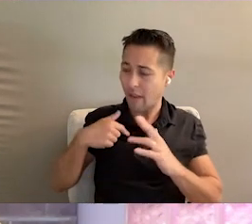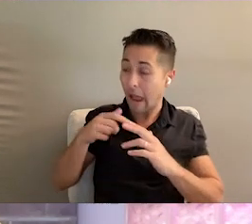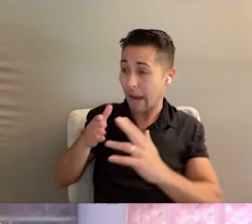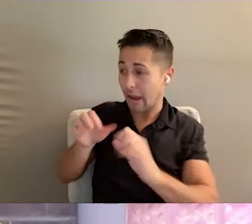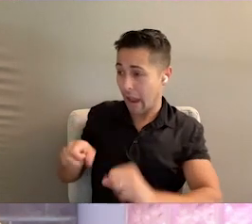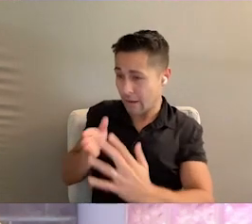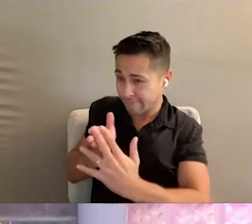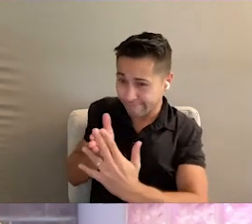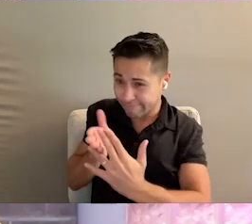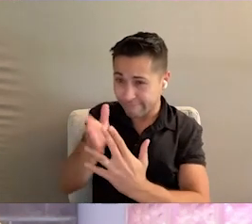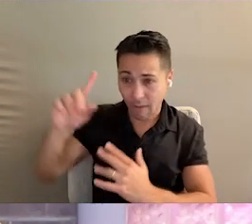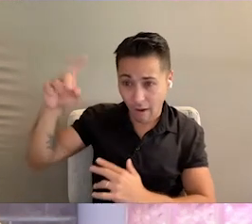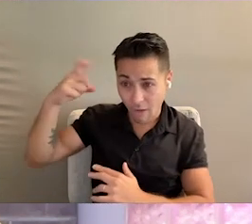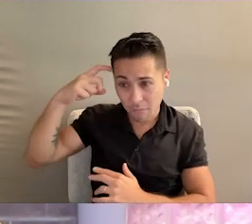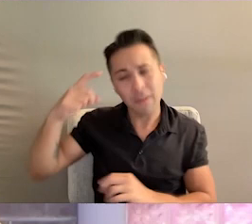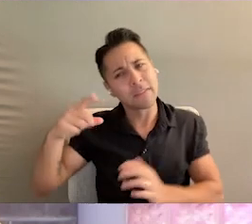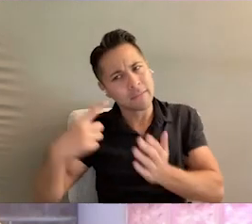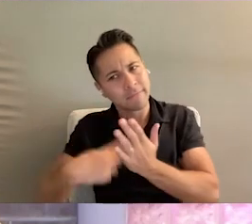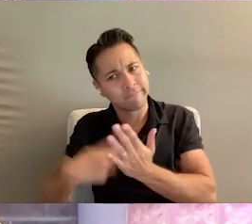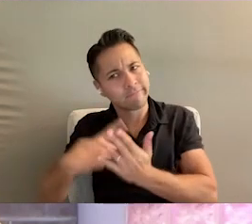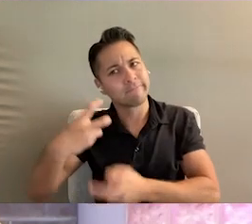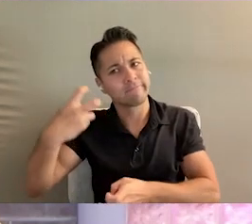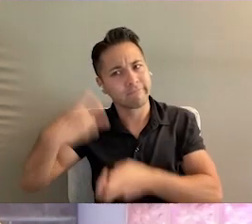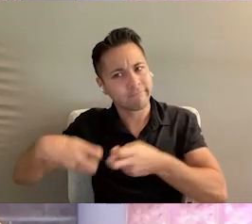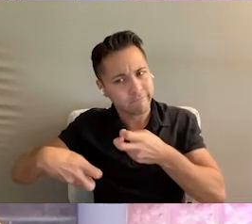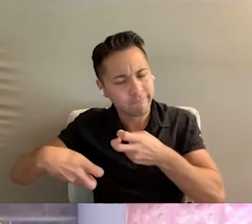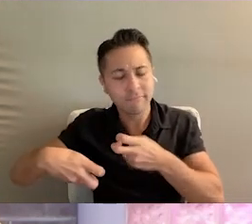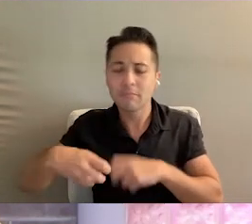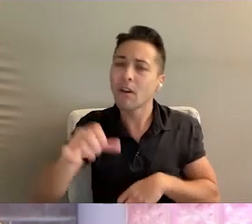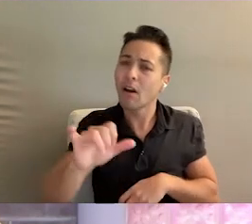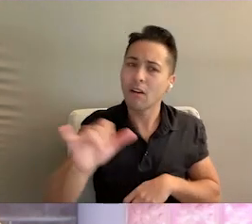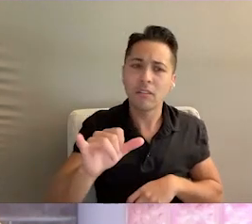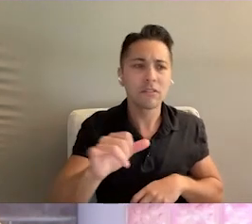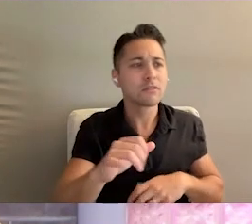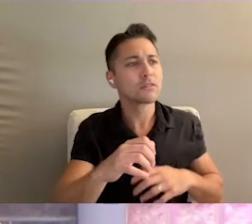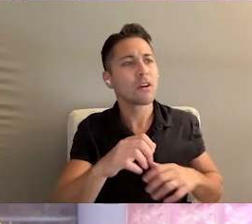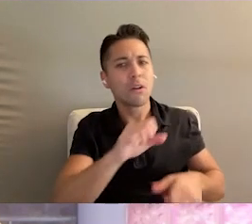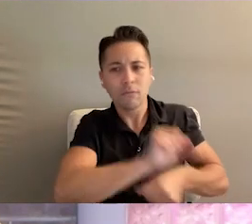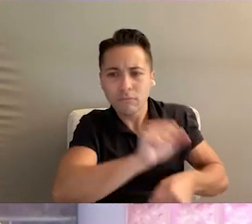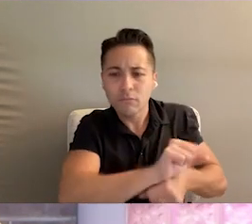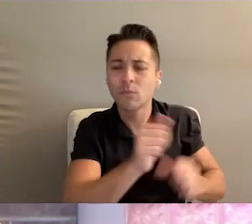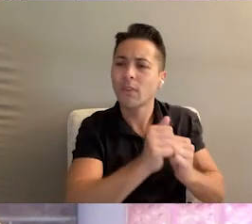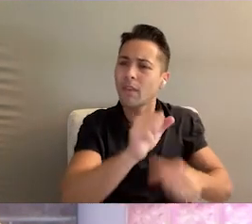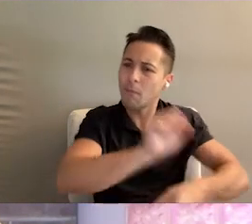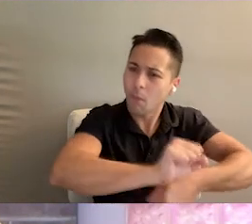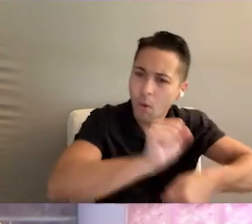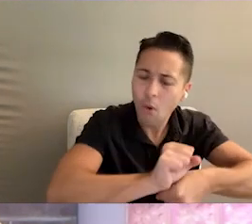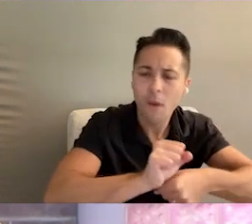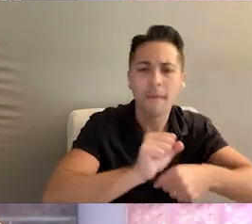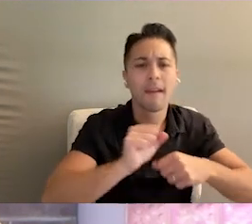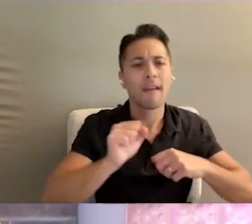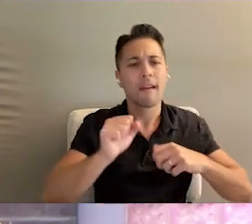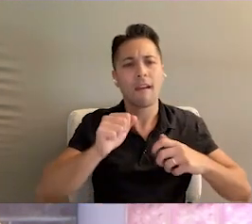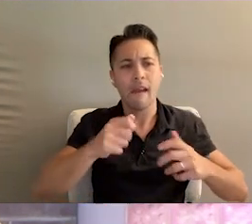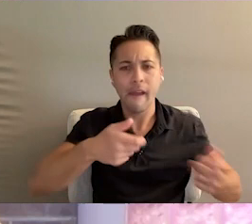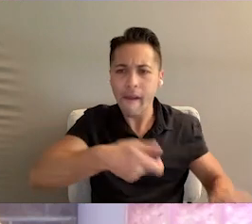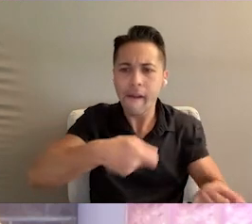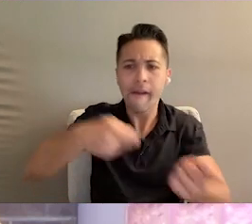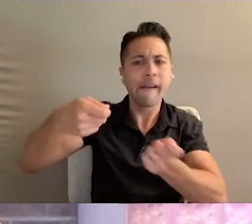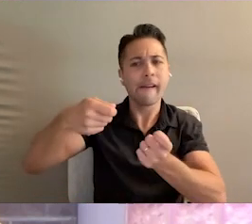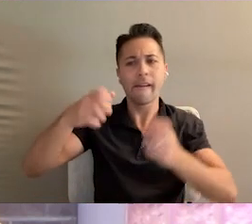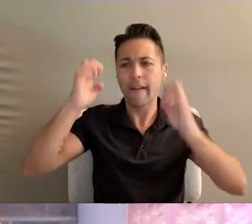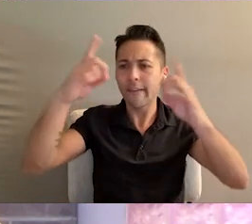government, which is sometimes hard to do, along with the importance of championing workforce development, employment, and lifting up education